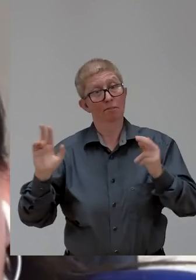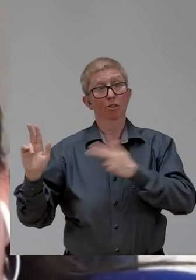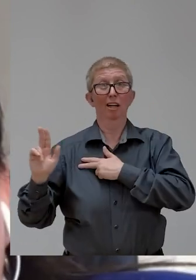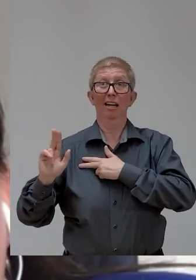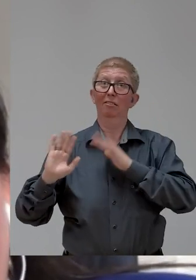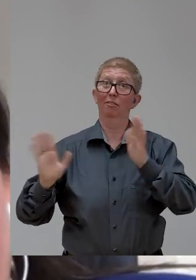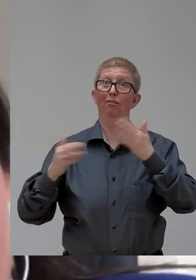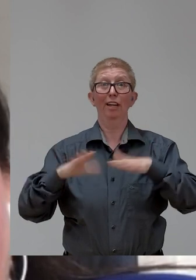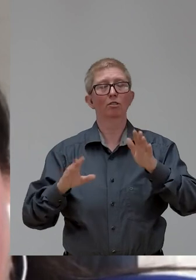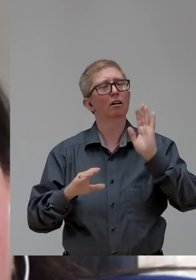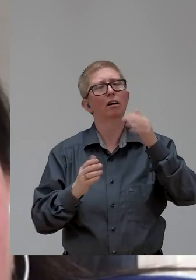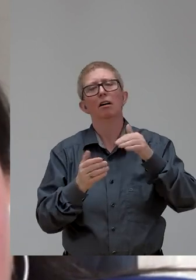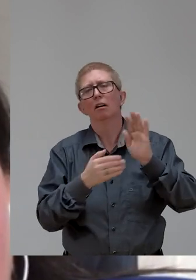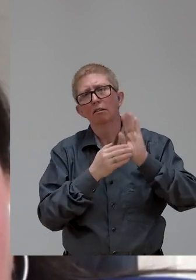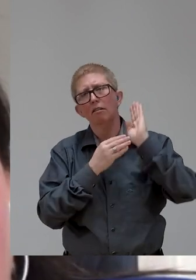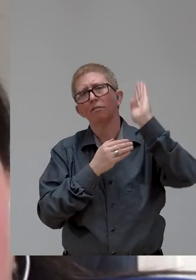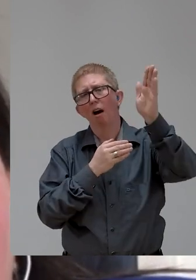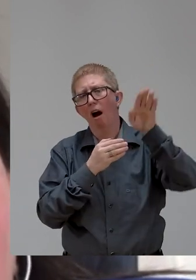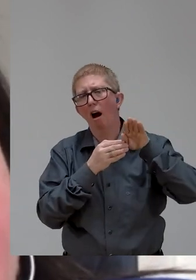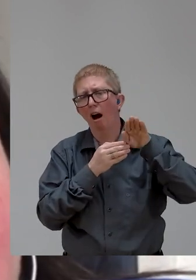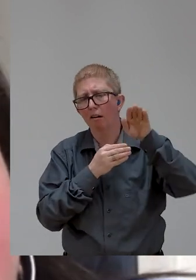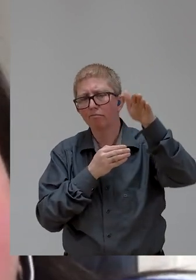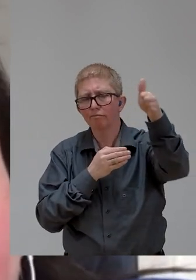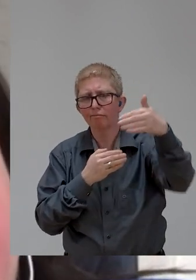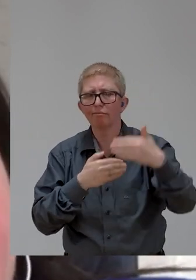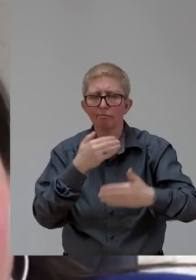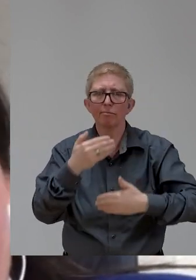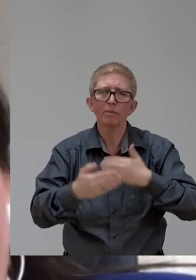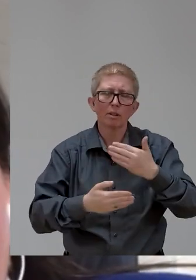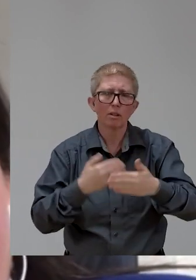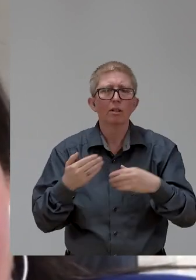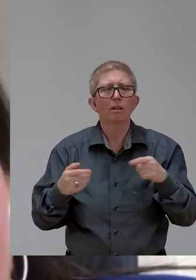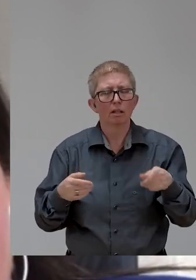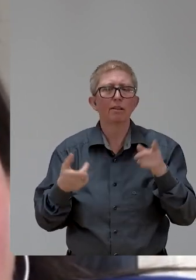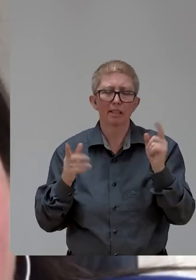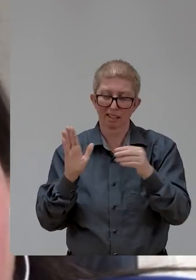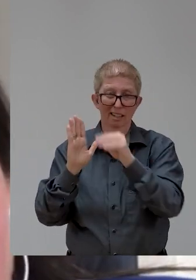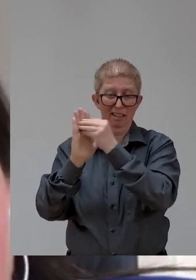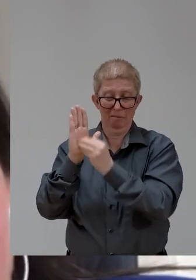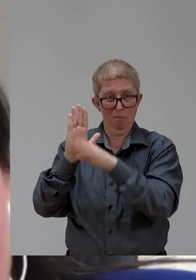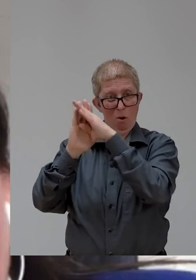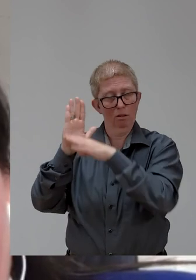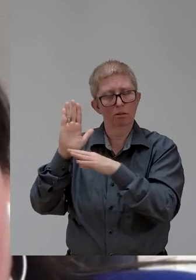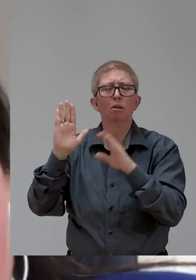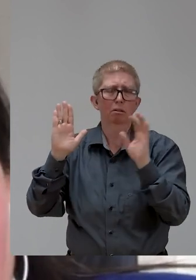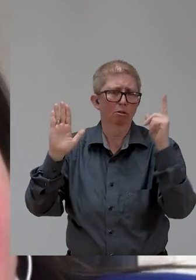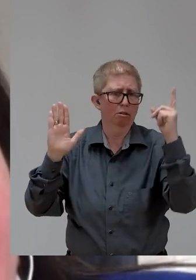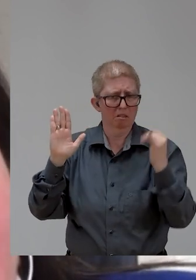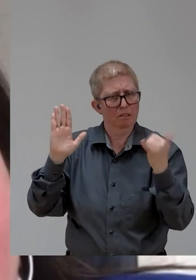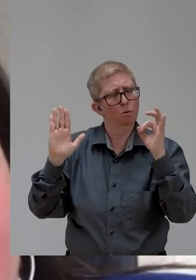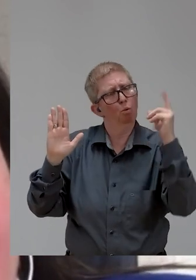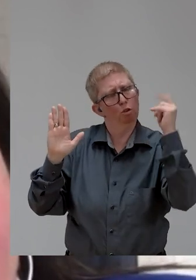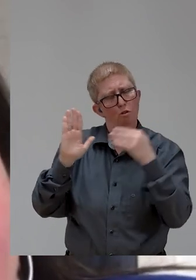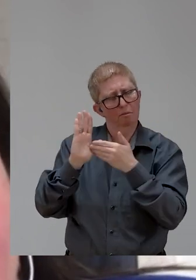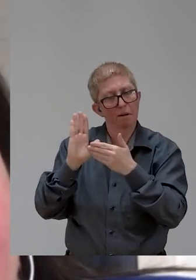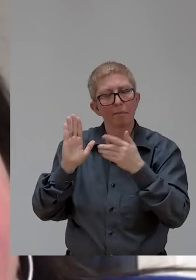from my perspective, I think the, the initial report is a good starting benchmark, um, to show us where, um, the gaps and